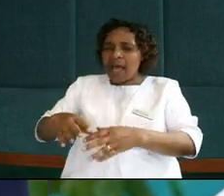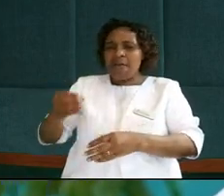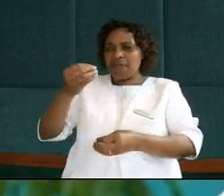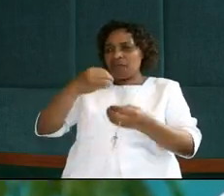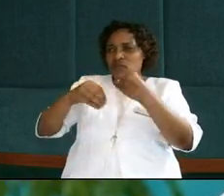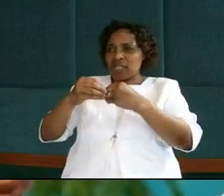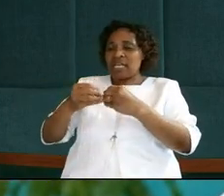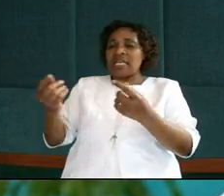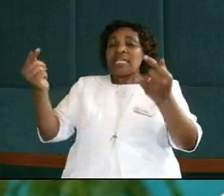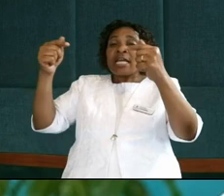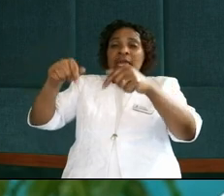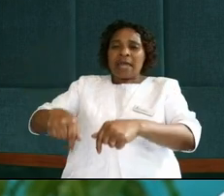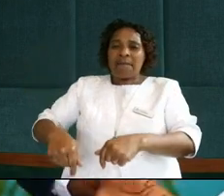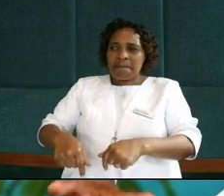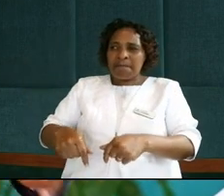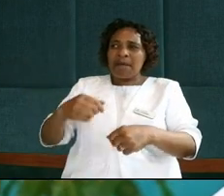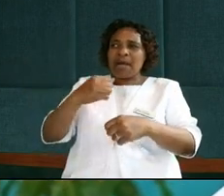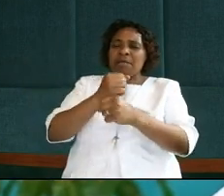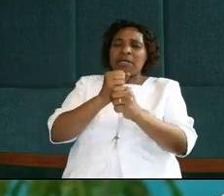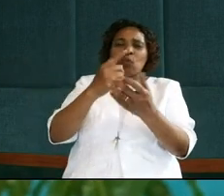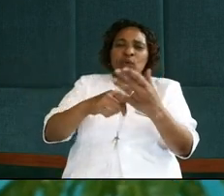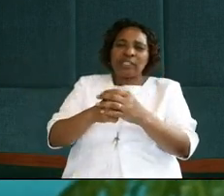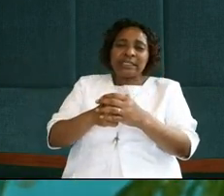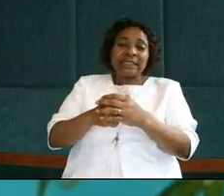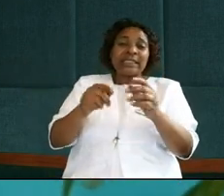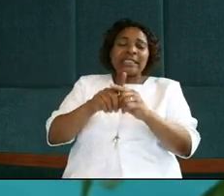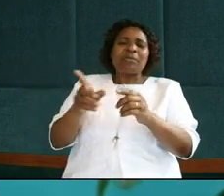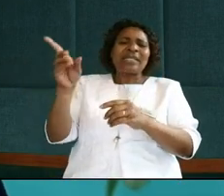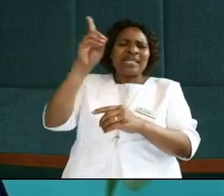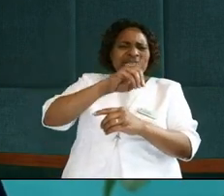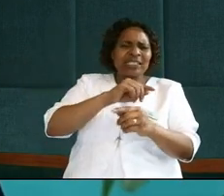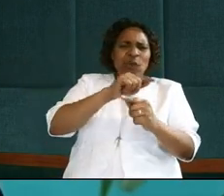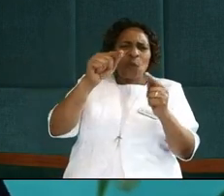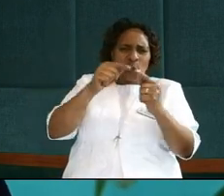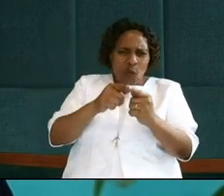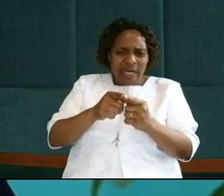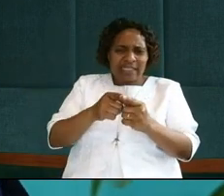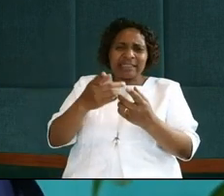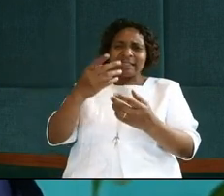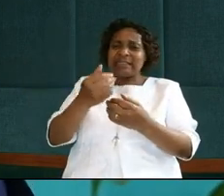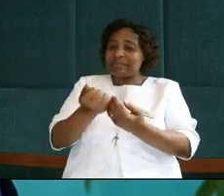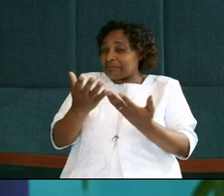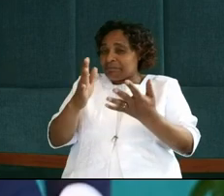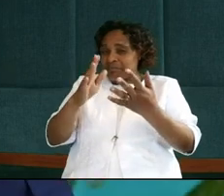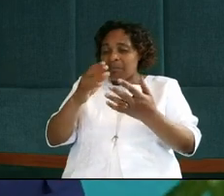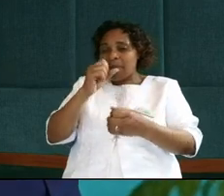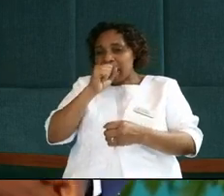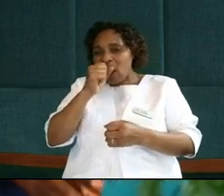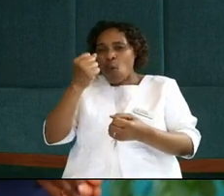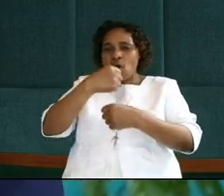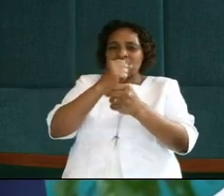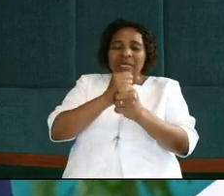They came and made the emblems, they spent their time here. So even in those days where the Passover was being made, there were people who